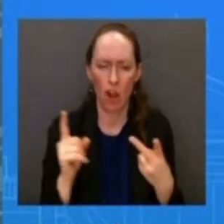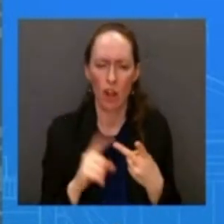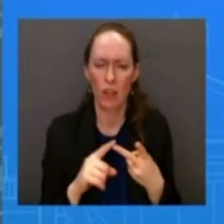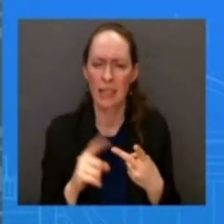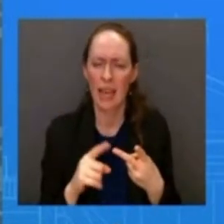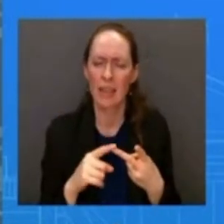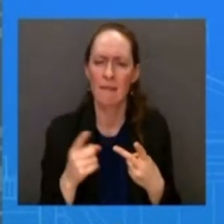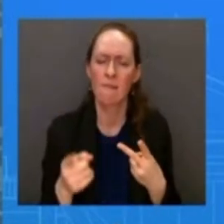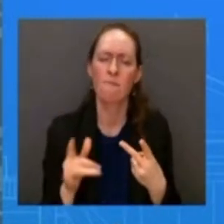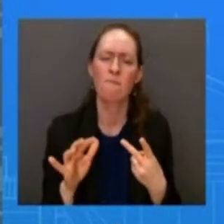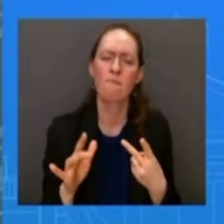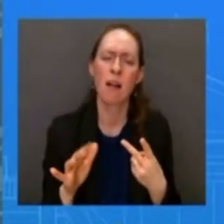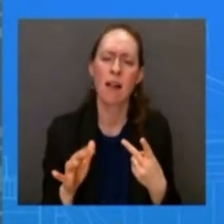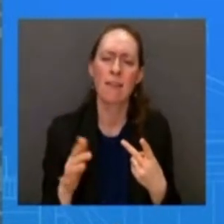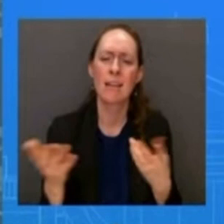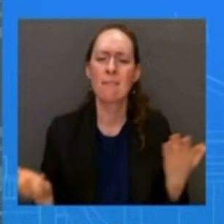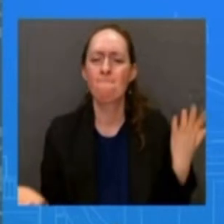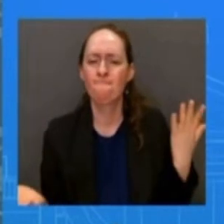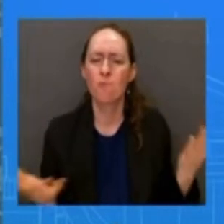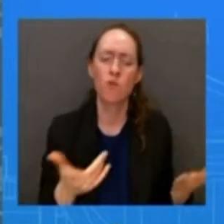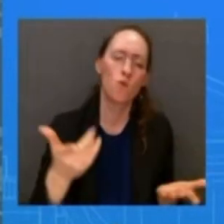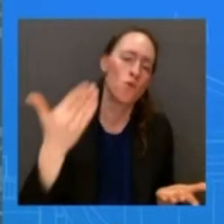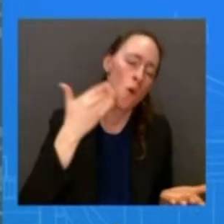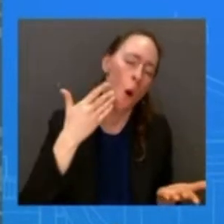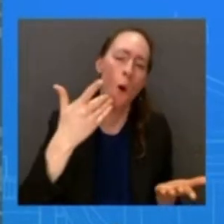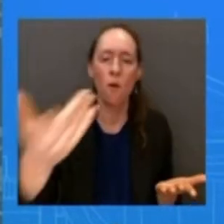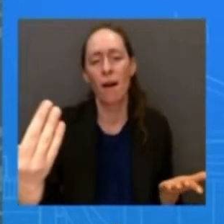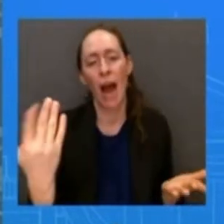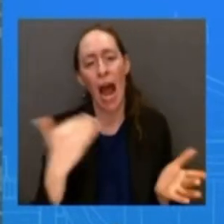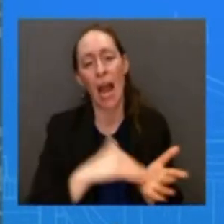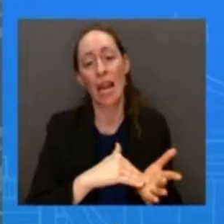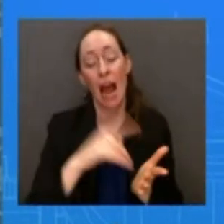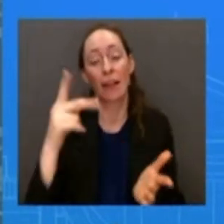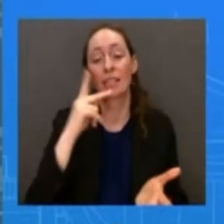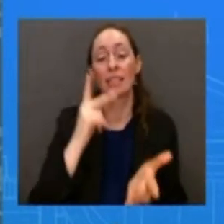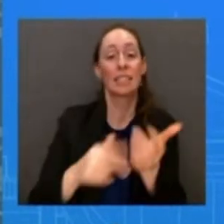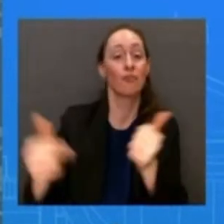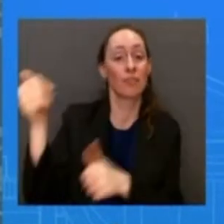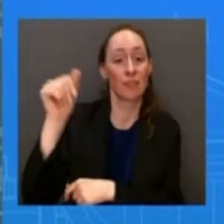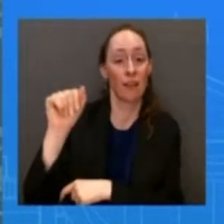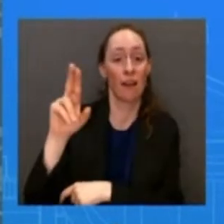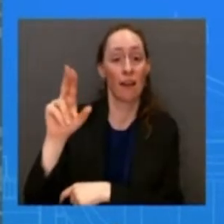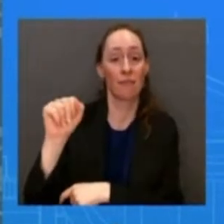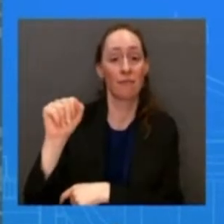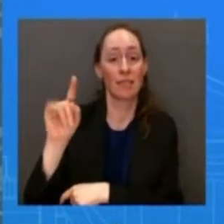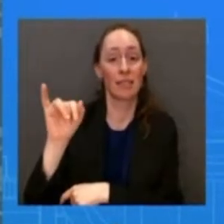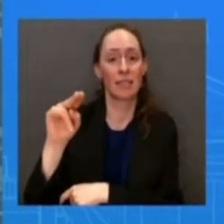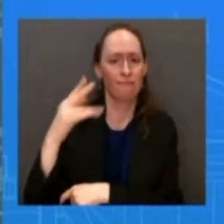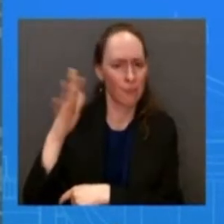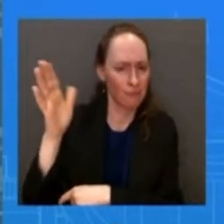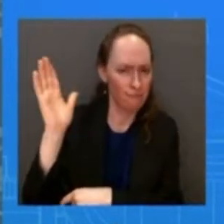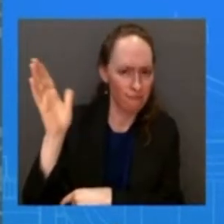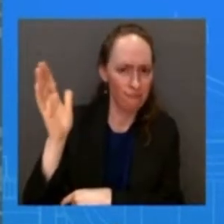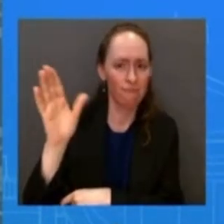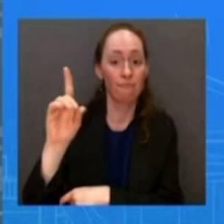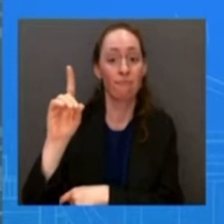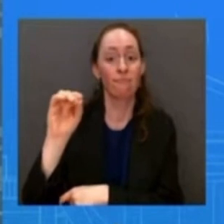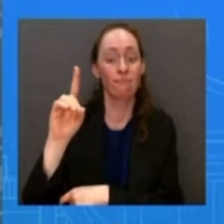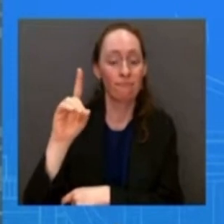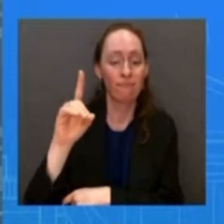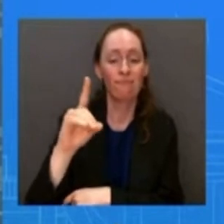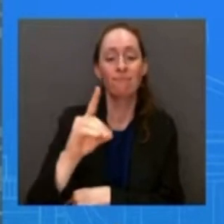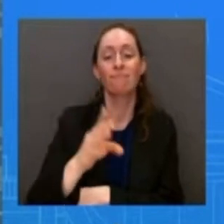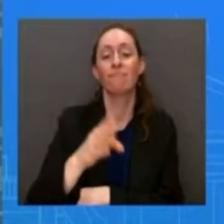you've heard from um secretary austin on this you've heard from dod on this you've heard from my national security council colleagues uh